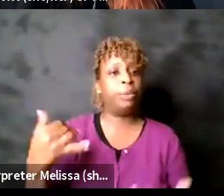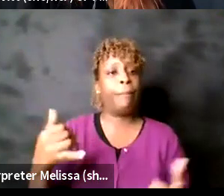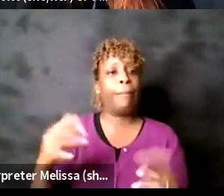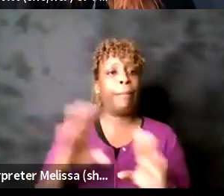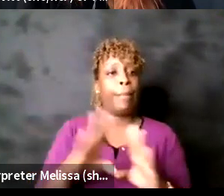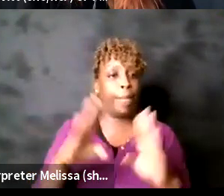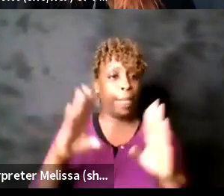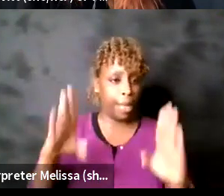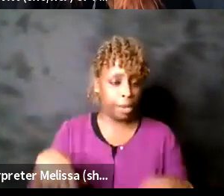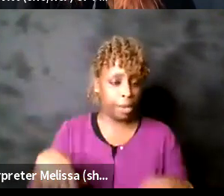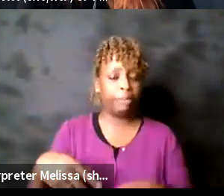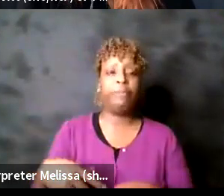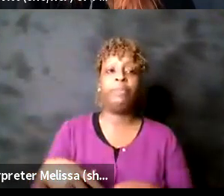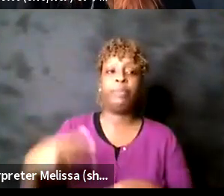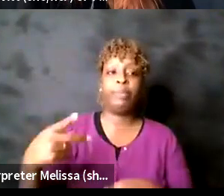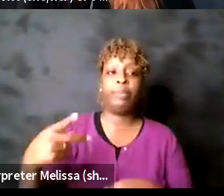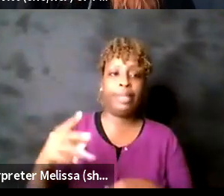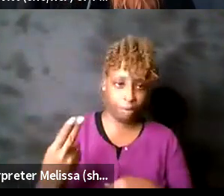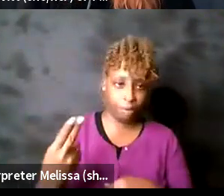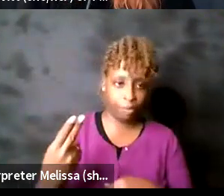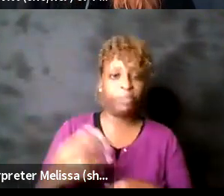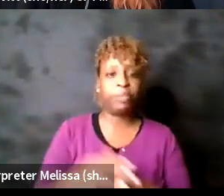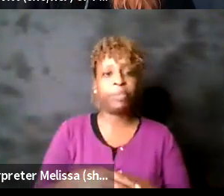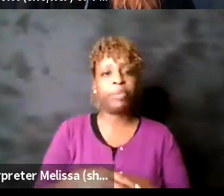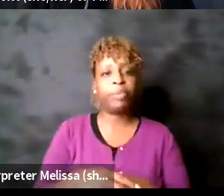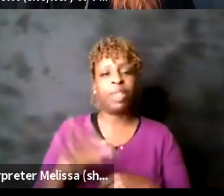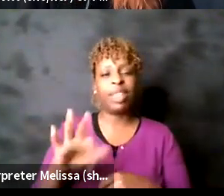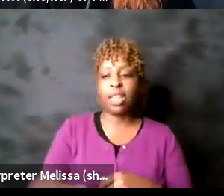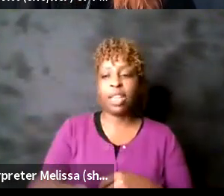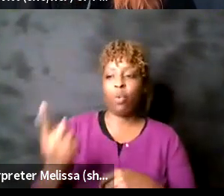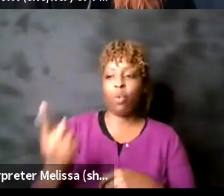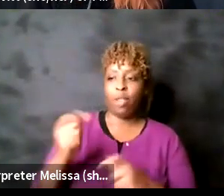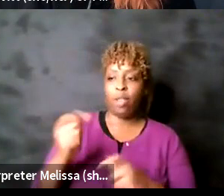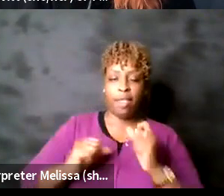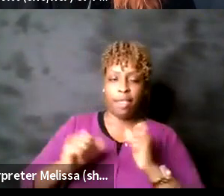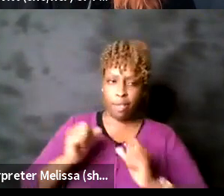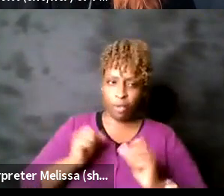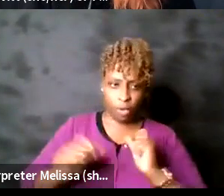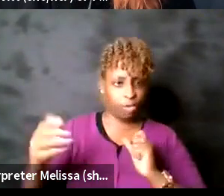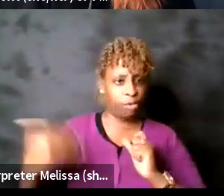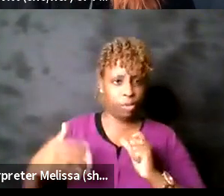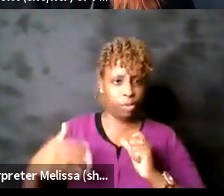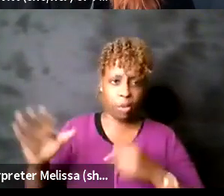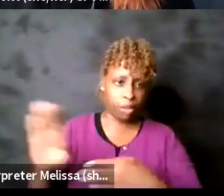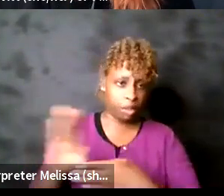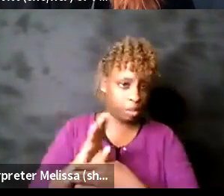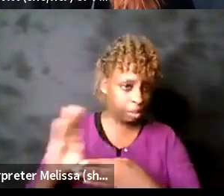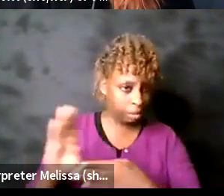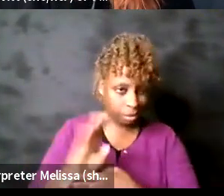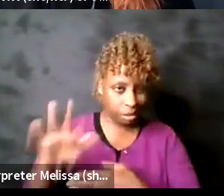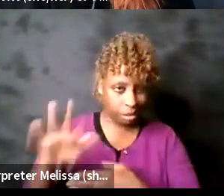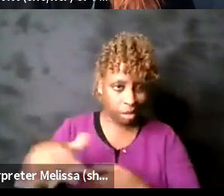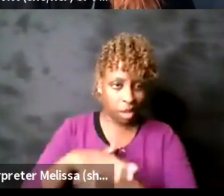the uh one of the busier theaters in San Francisco and in the Bay Area prior to COVID